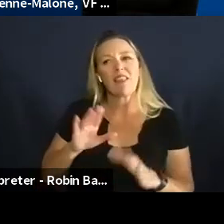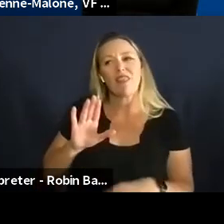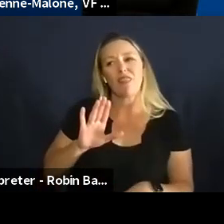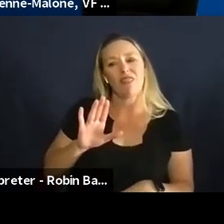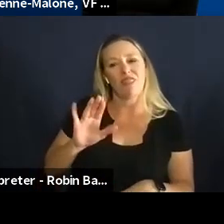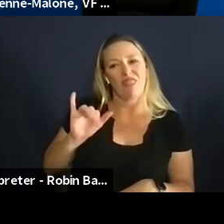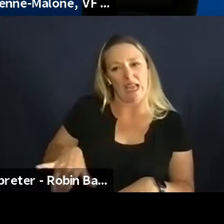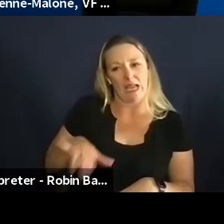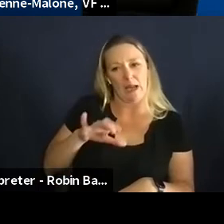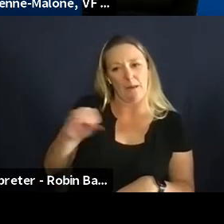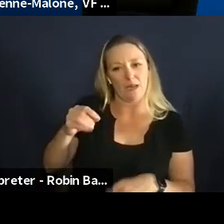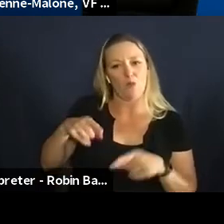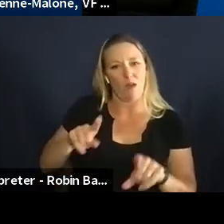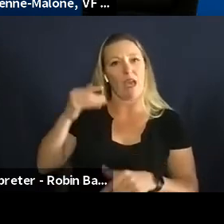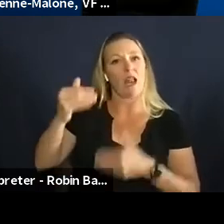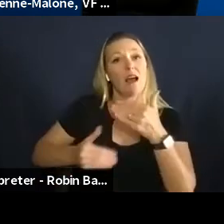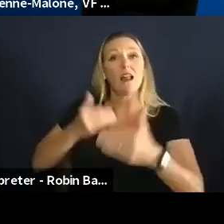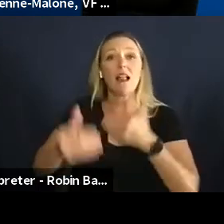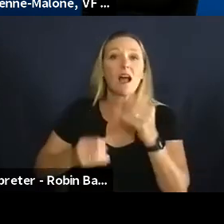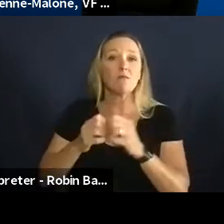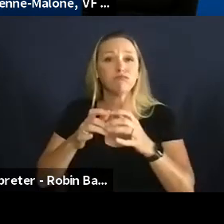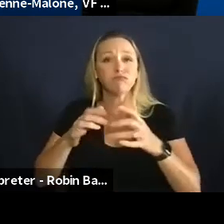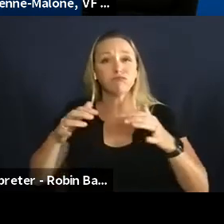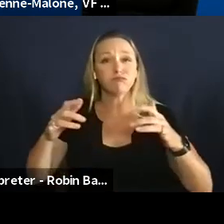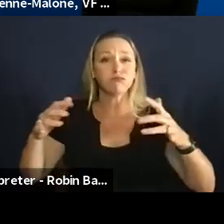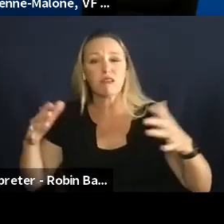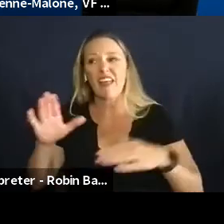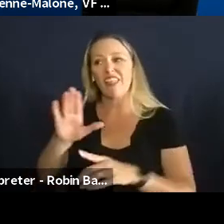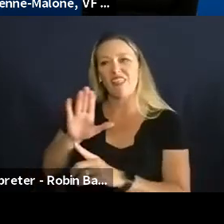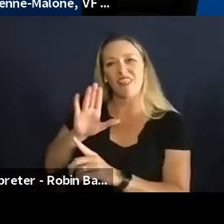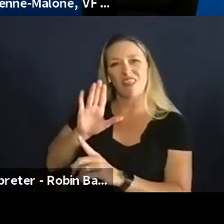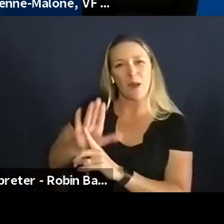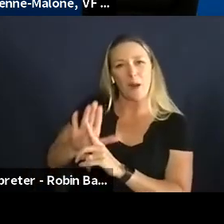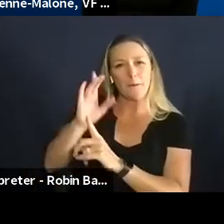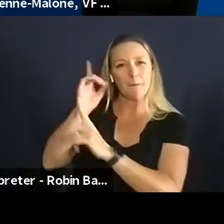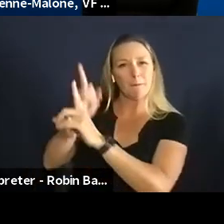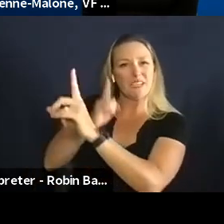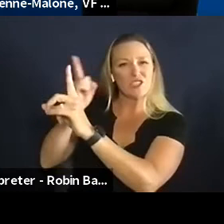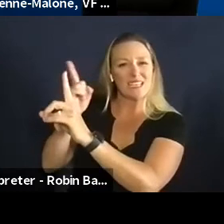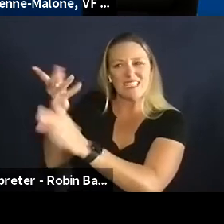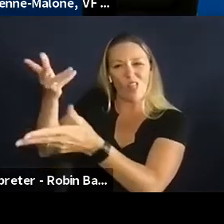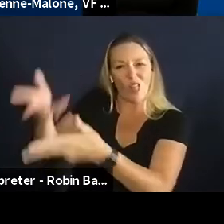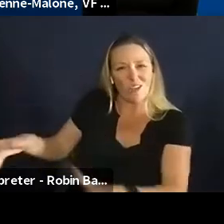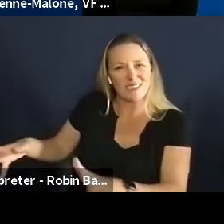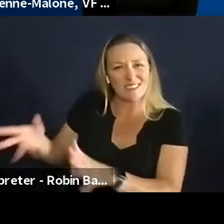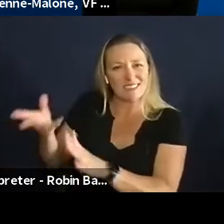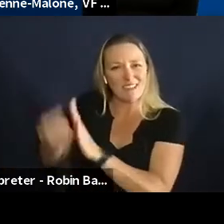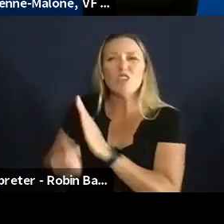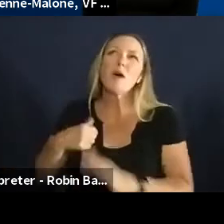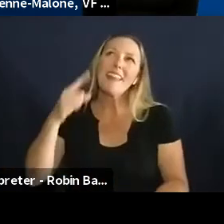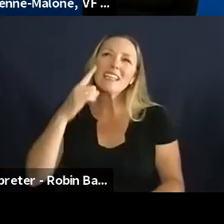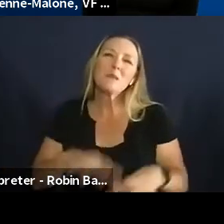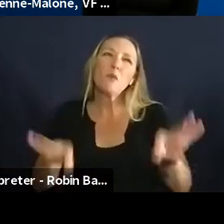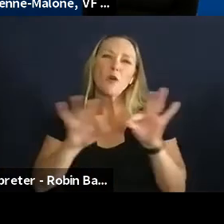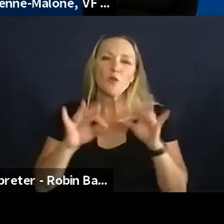further along in the process so just keeping a clear clear message and clear objectives i